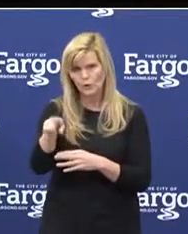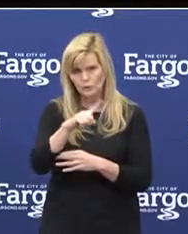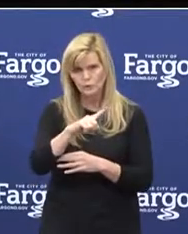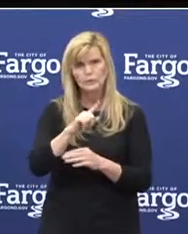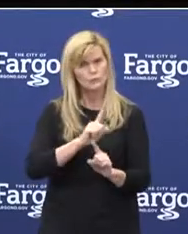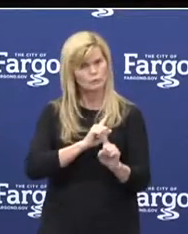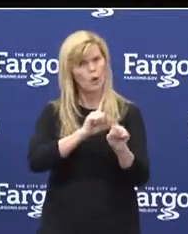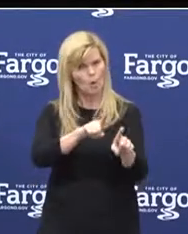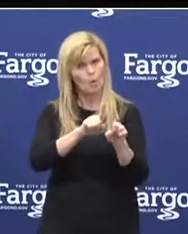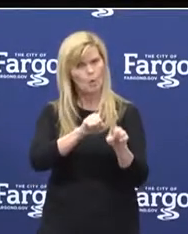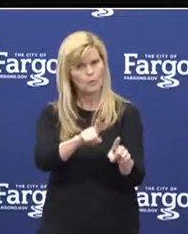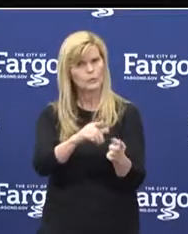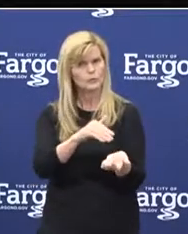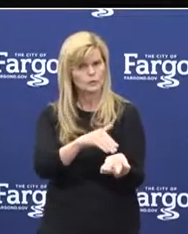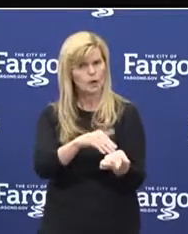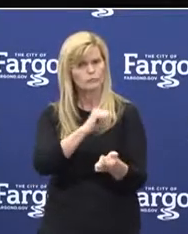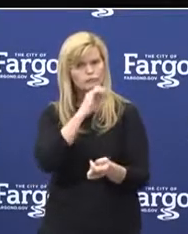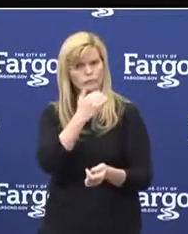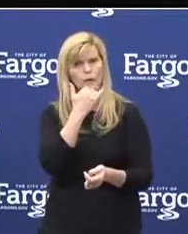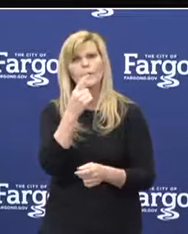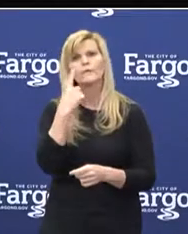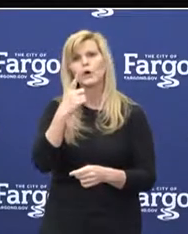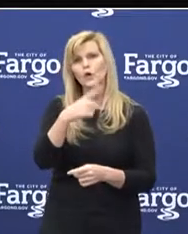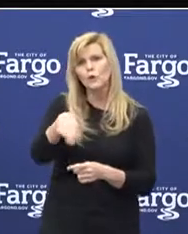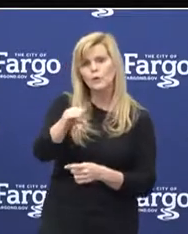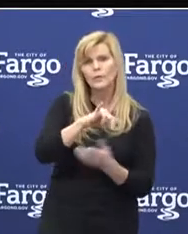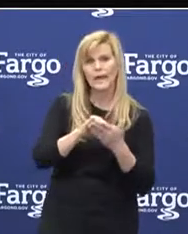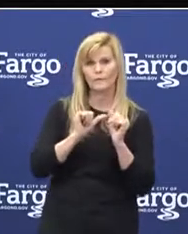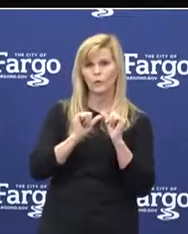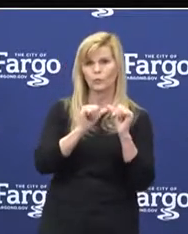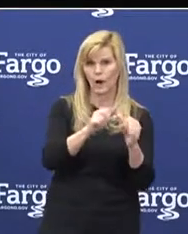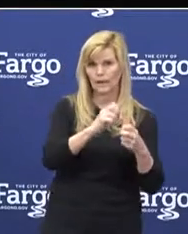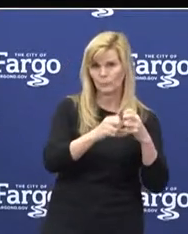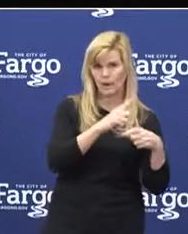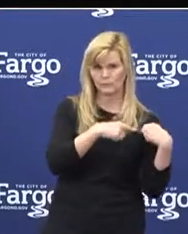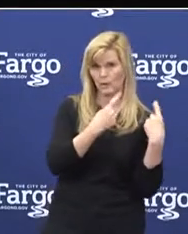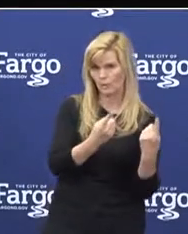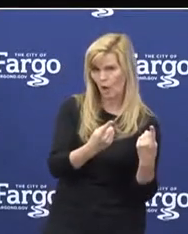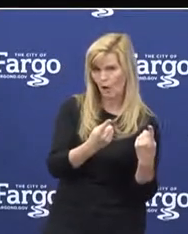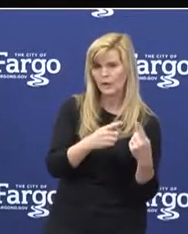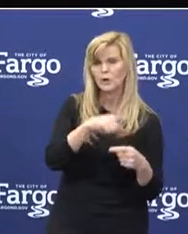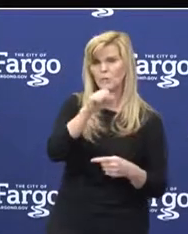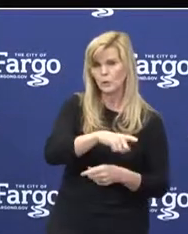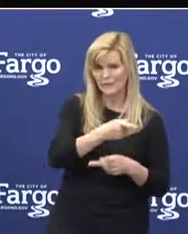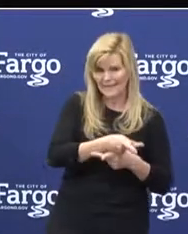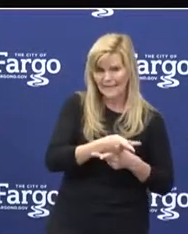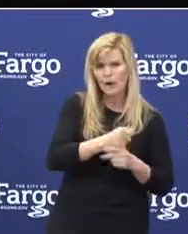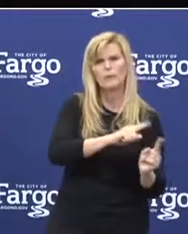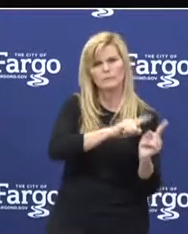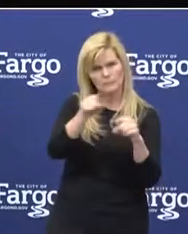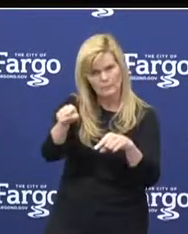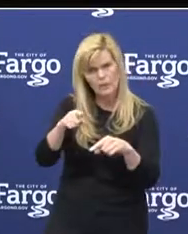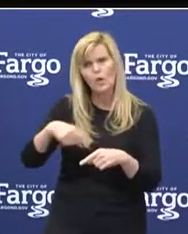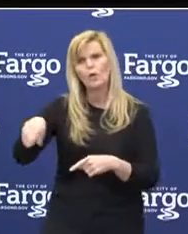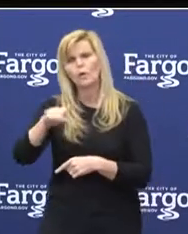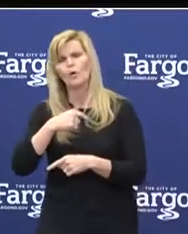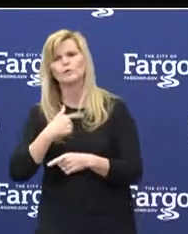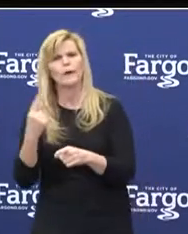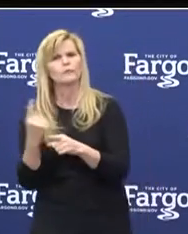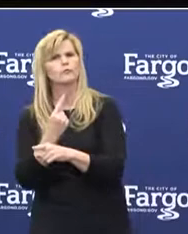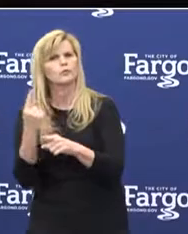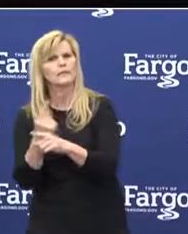care, those who have chronic conditions or are in need of essential care, as well as those who need routine appointments,